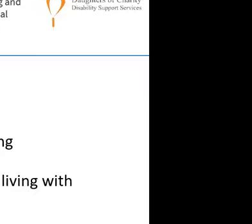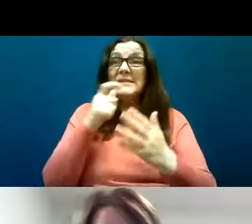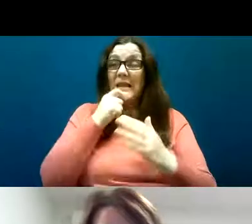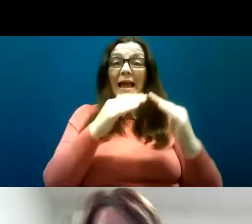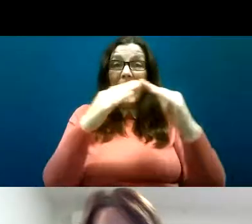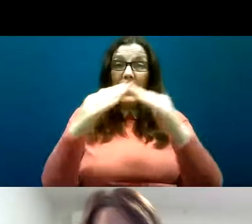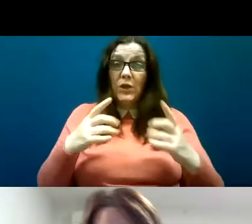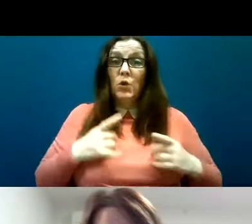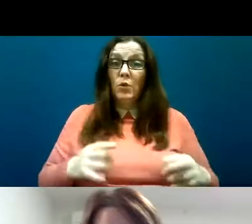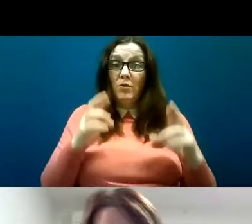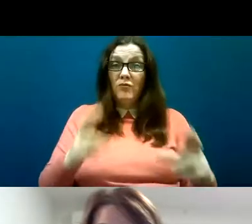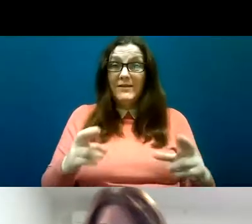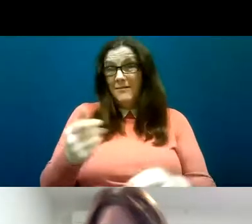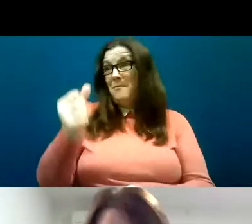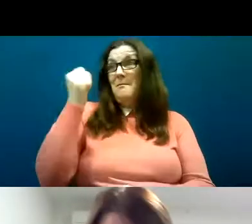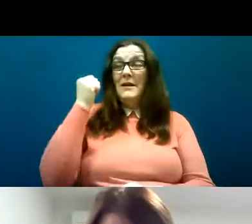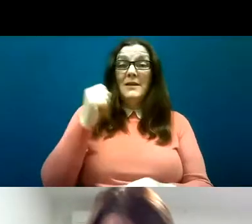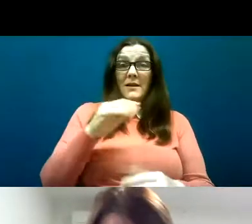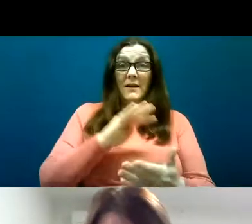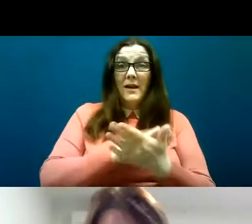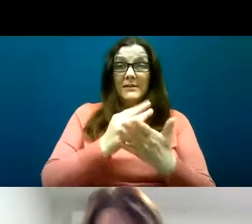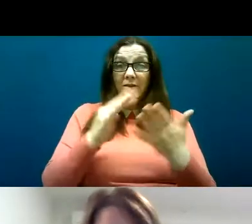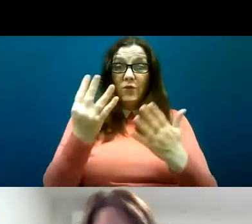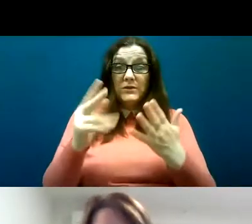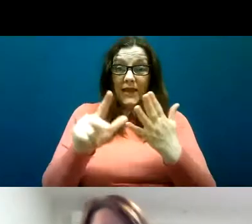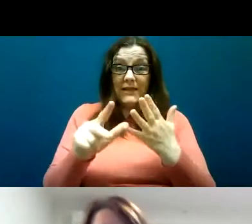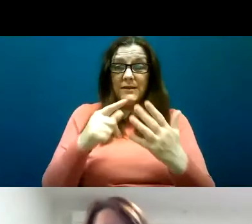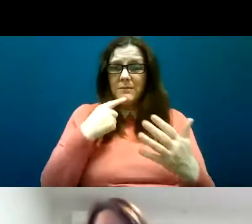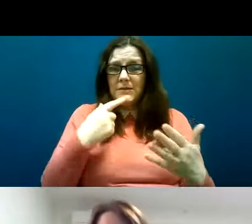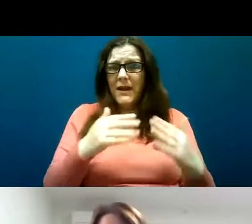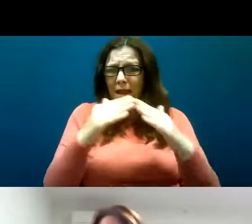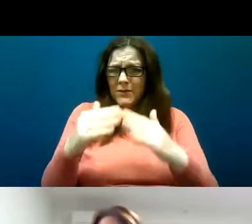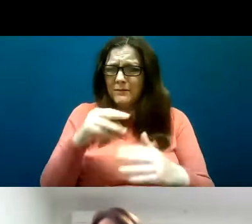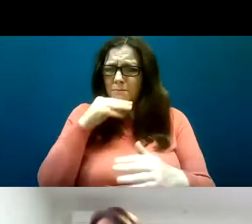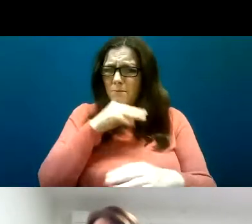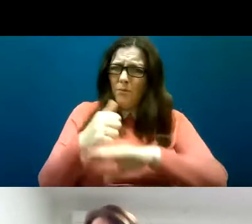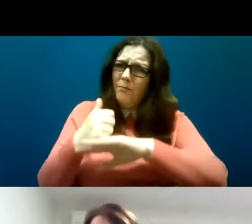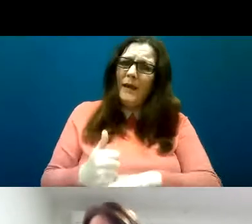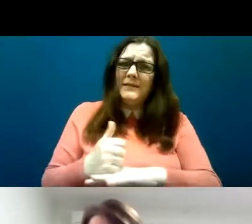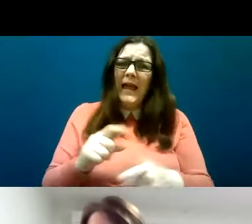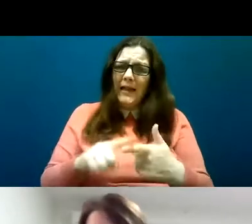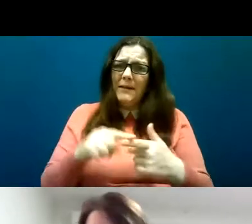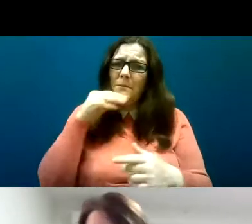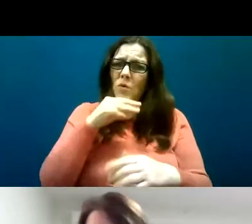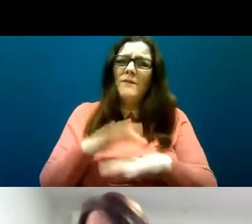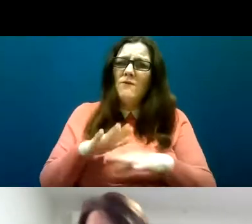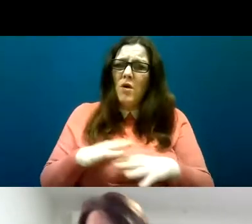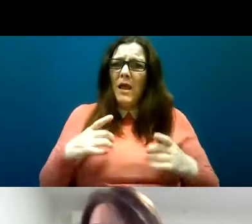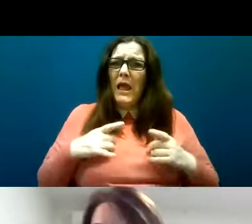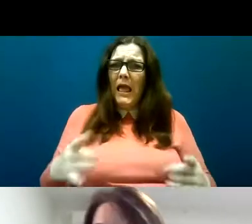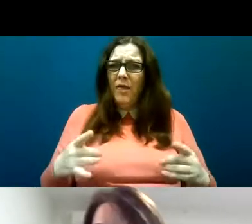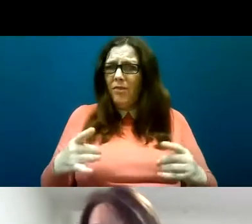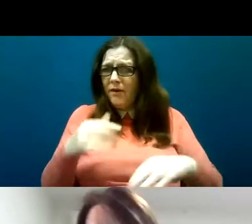in 1948. And housing as a non-medical determinant of health. So stable housing directly impacts on health outcomes.